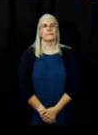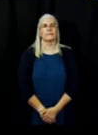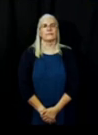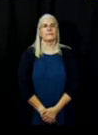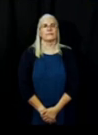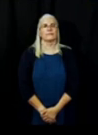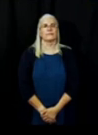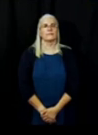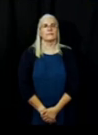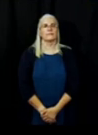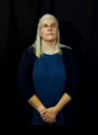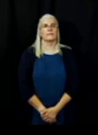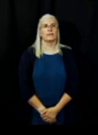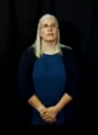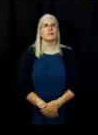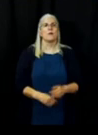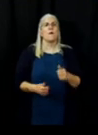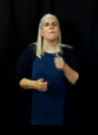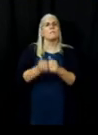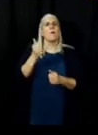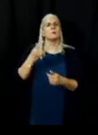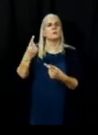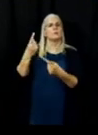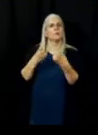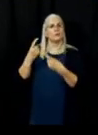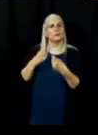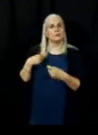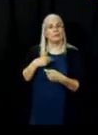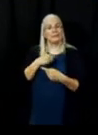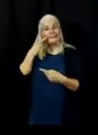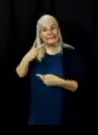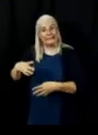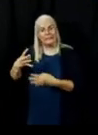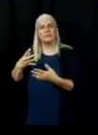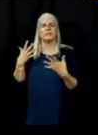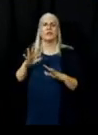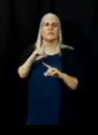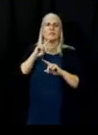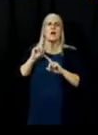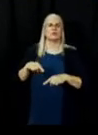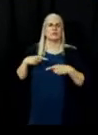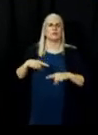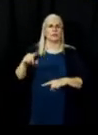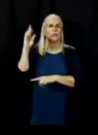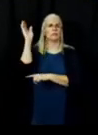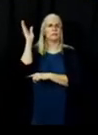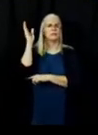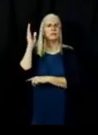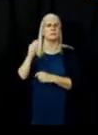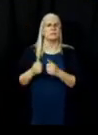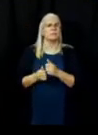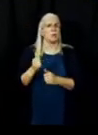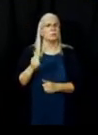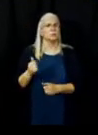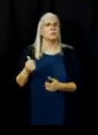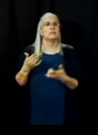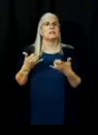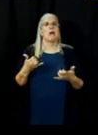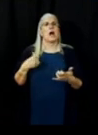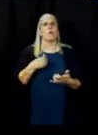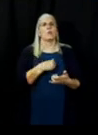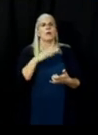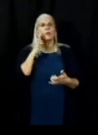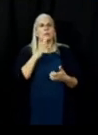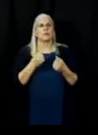A majority of our questions tonight were answered during the presentation from our speakers. We'll now move onto the period of